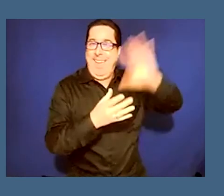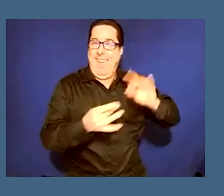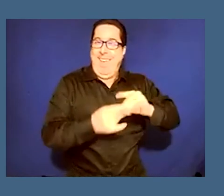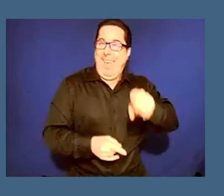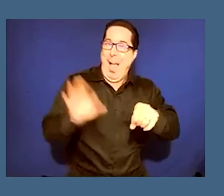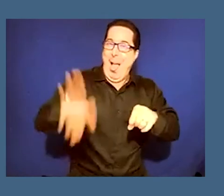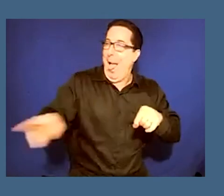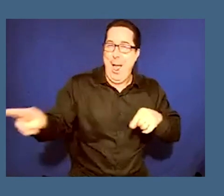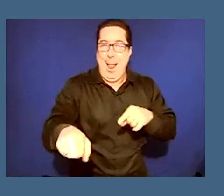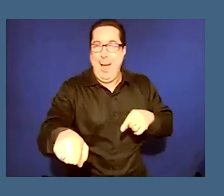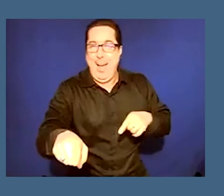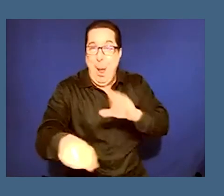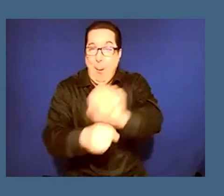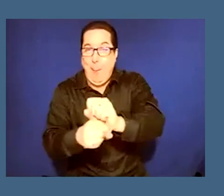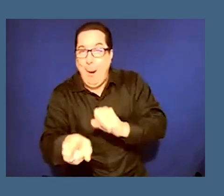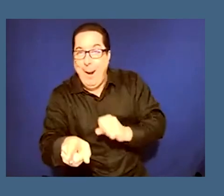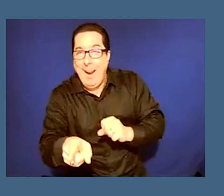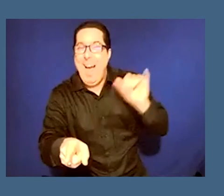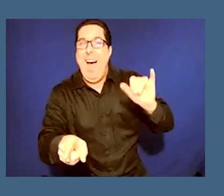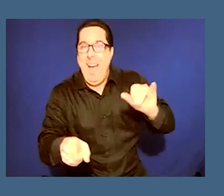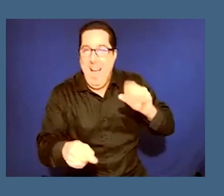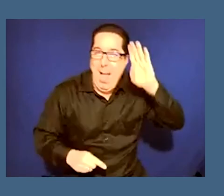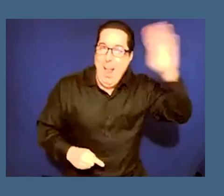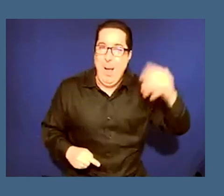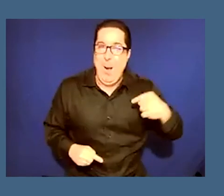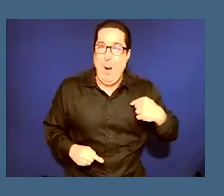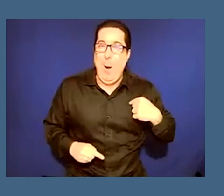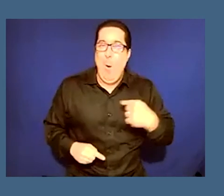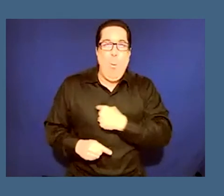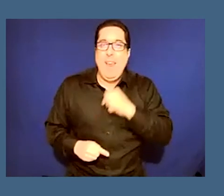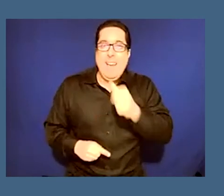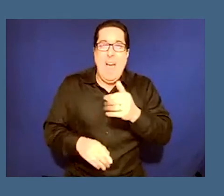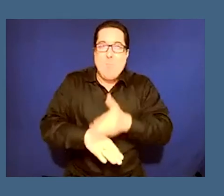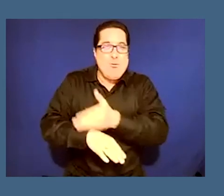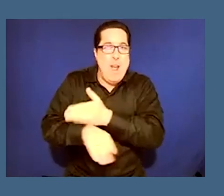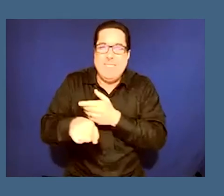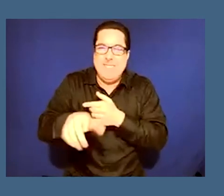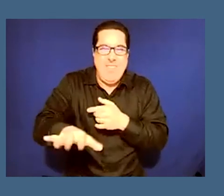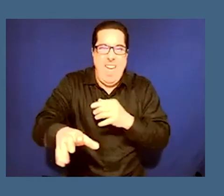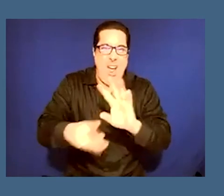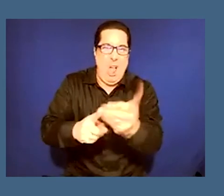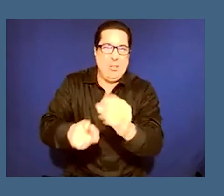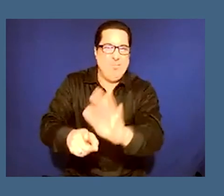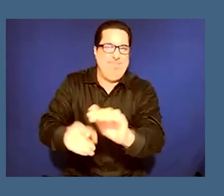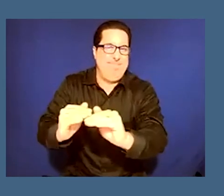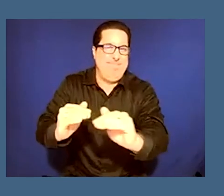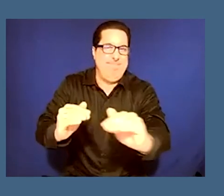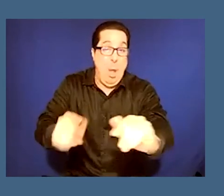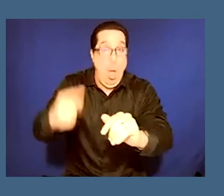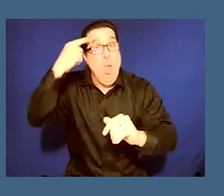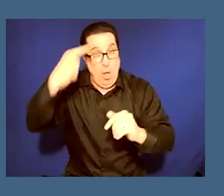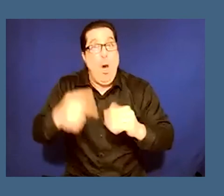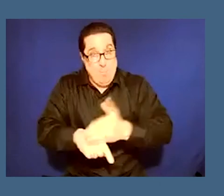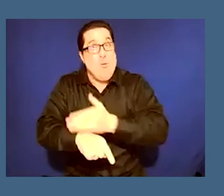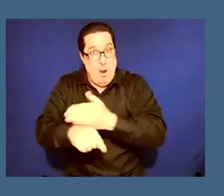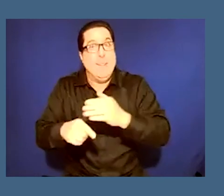somebody whose work is reminding you that hello we are not progressing you you are only progress you think you are progressing because you are